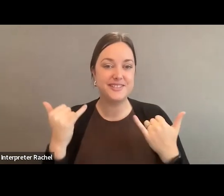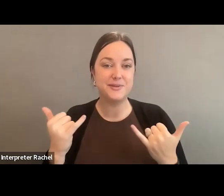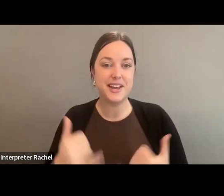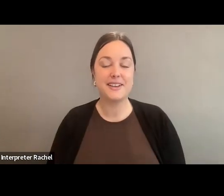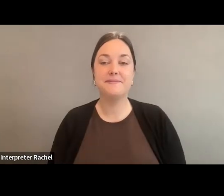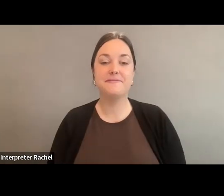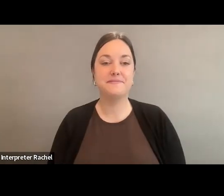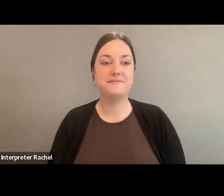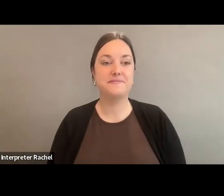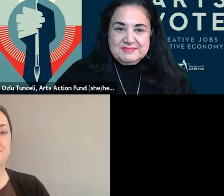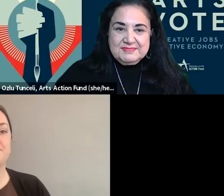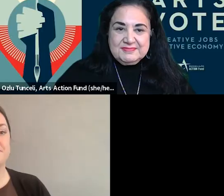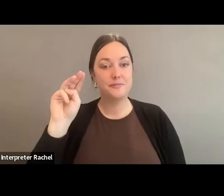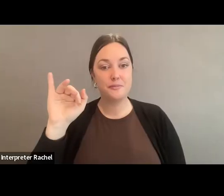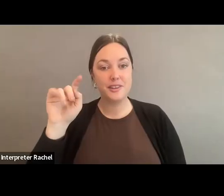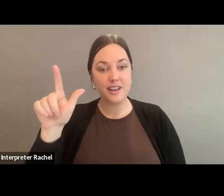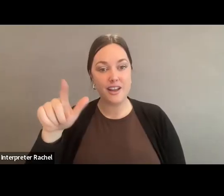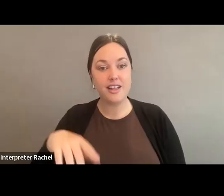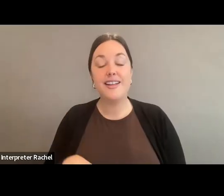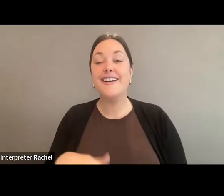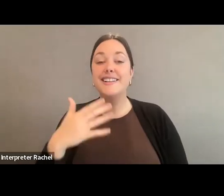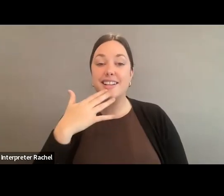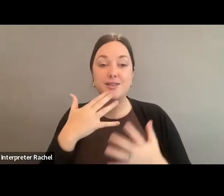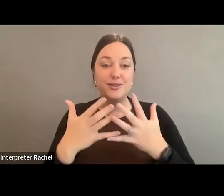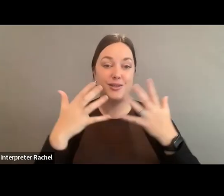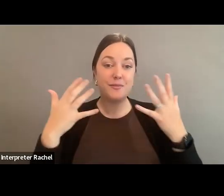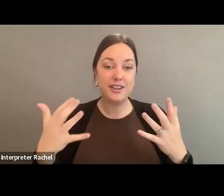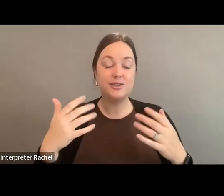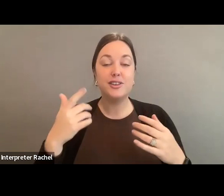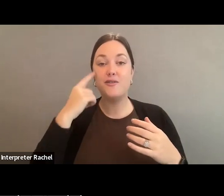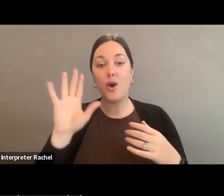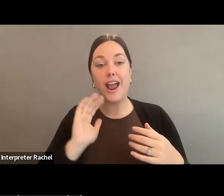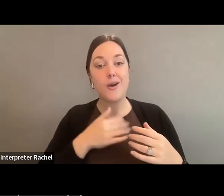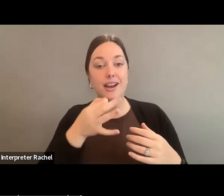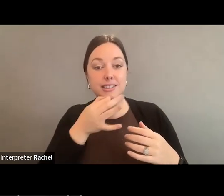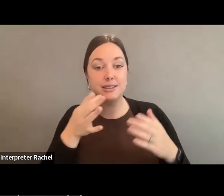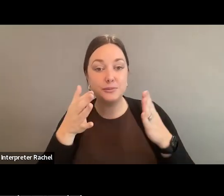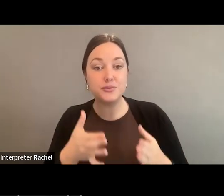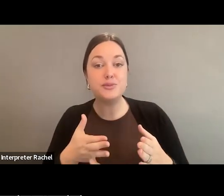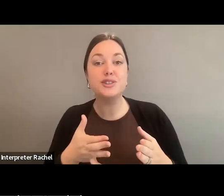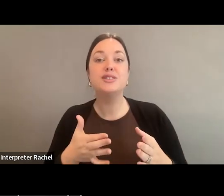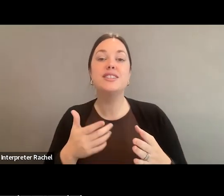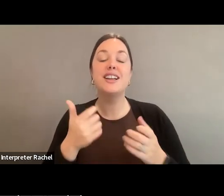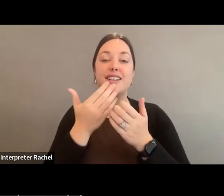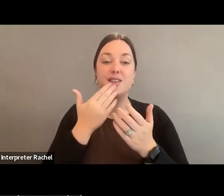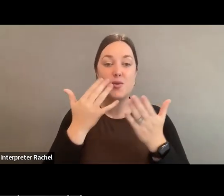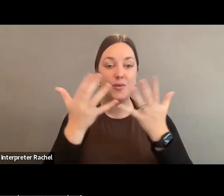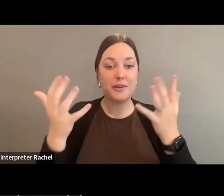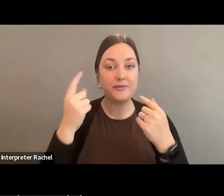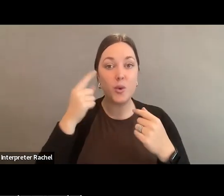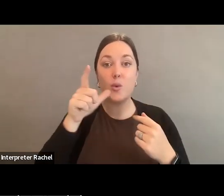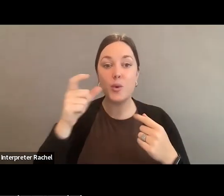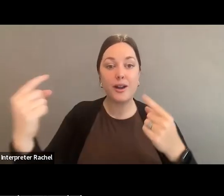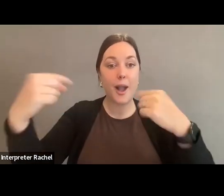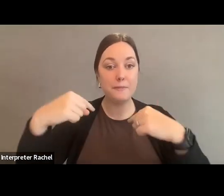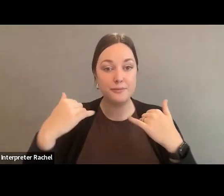Yes, thank you all so much. Thank you to our experts. And thank you to everyone that attended and participated in